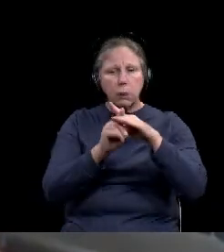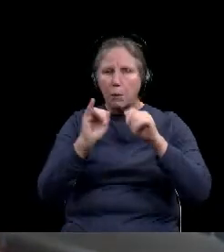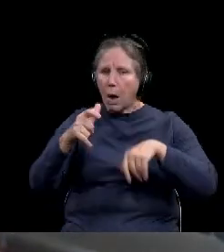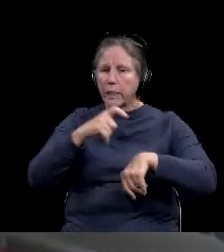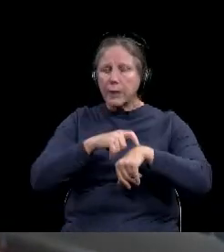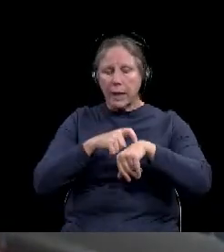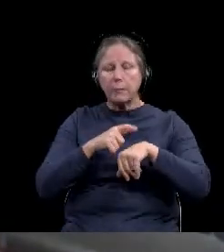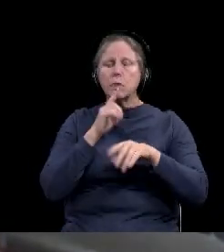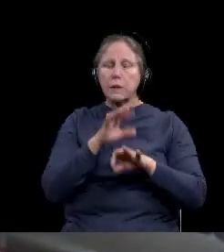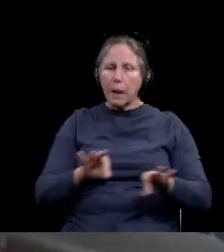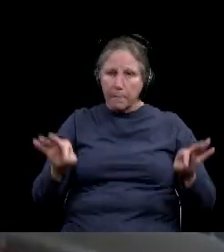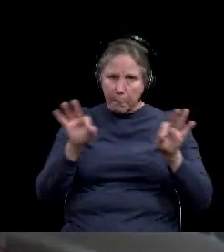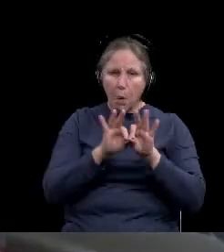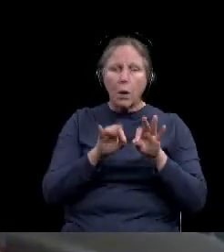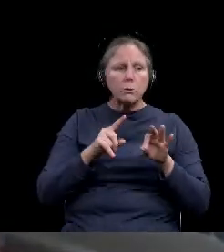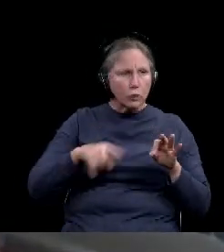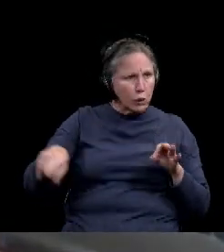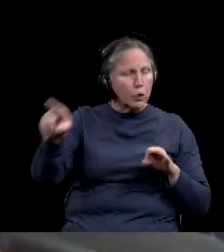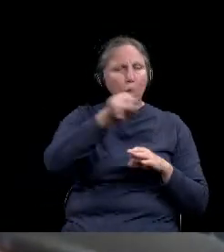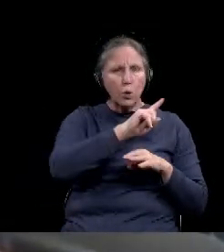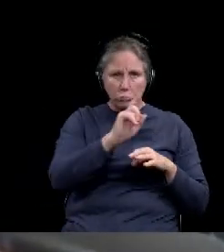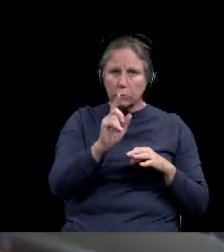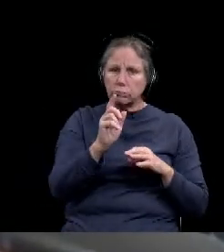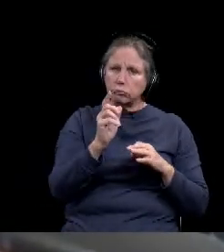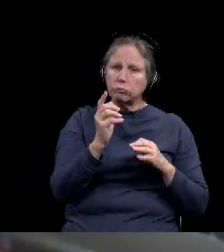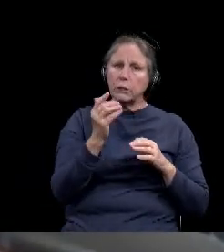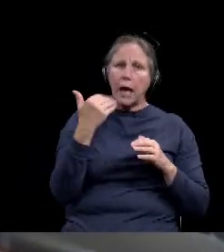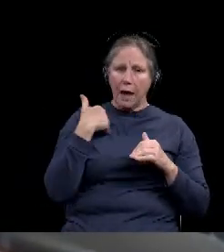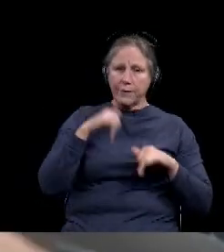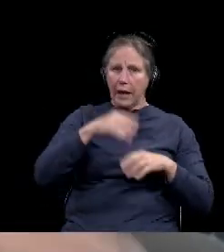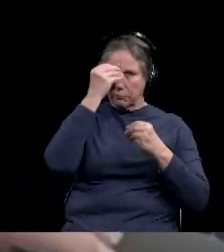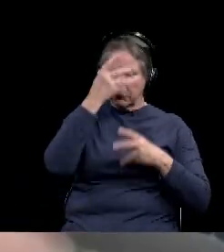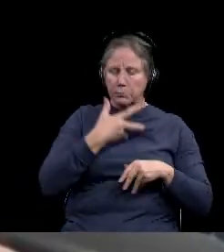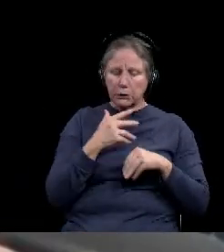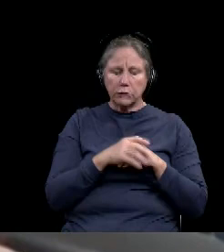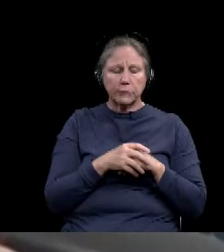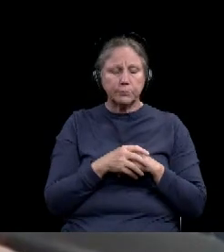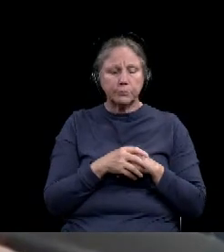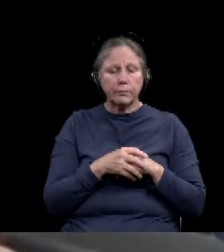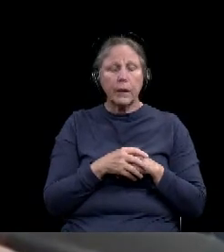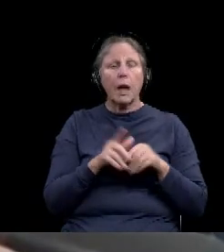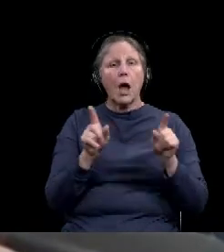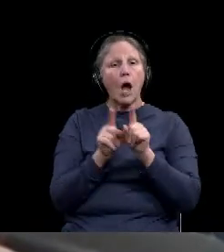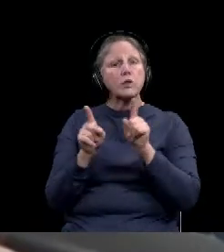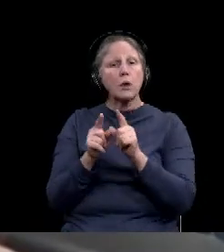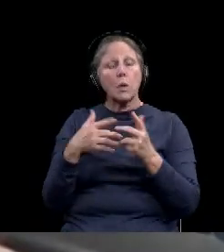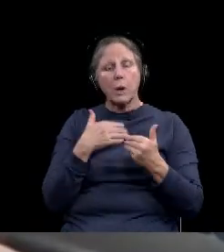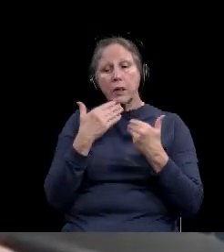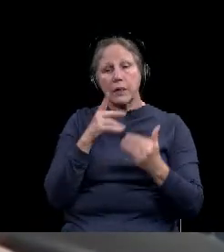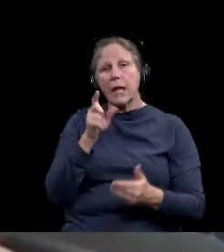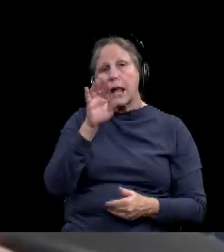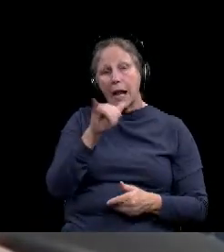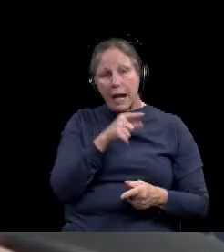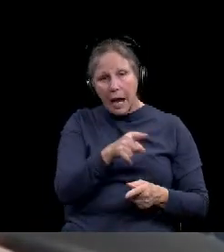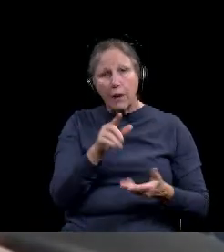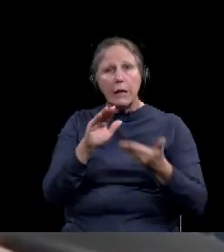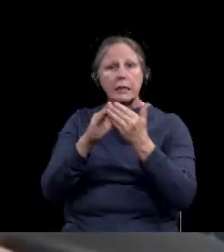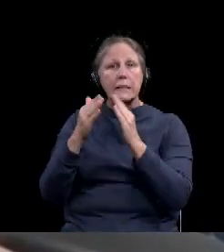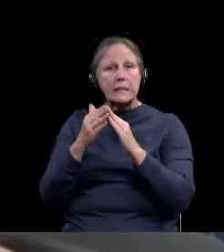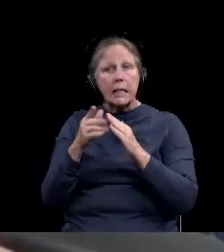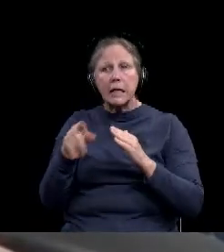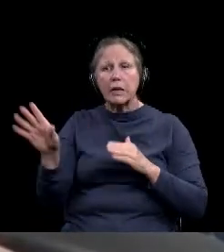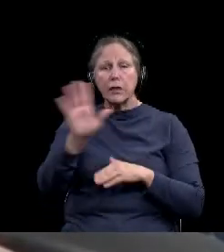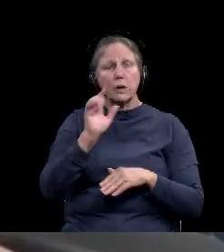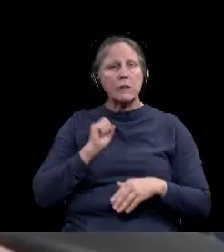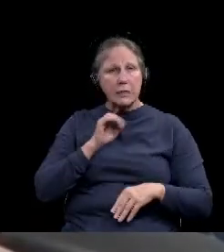I think it's important for the community to follow. Uh, and saying that, I want to thank, uh, Larry Holsey and the city staff for